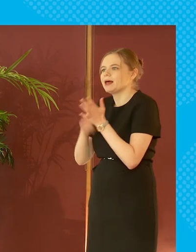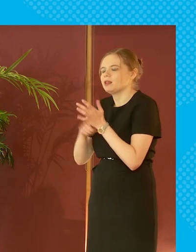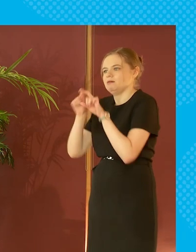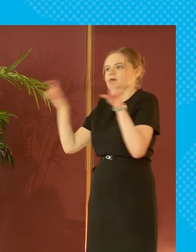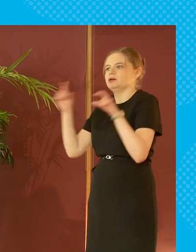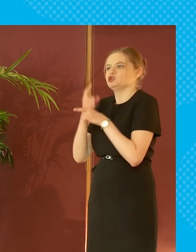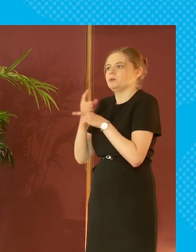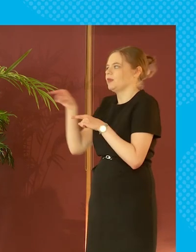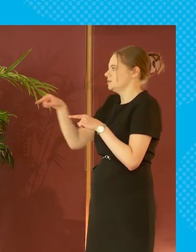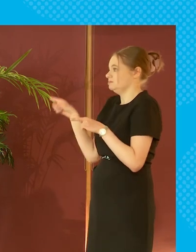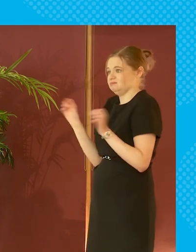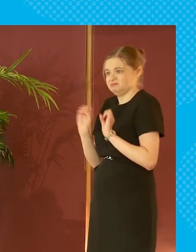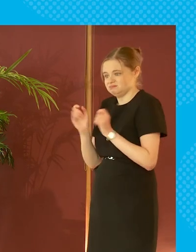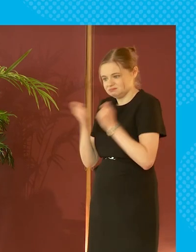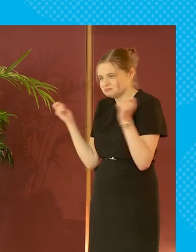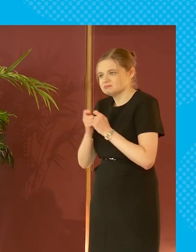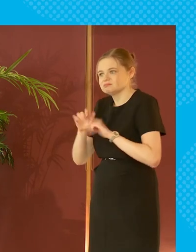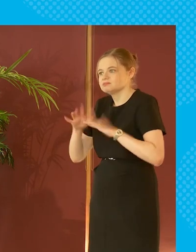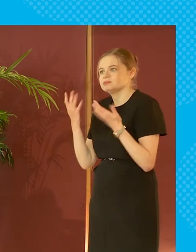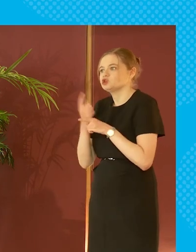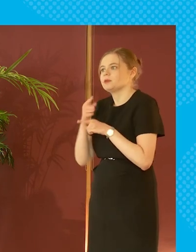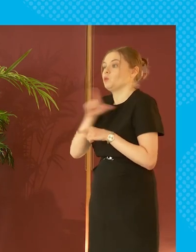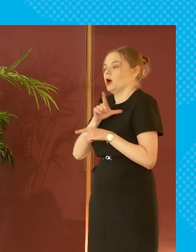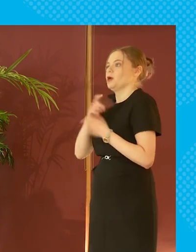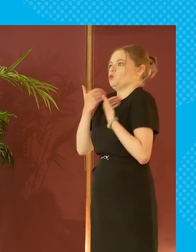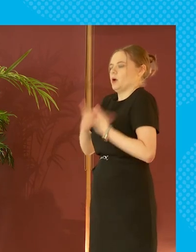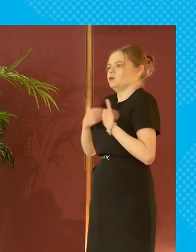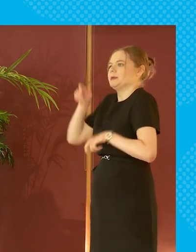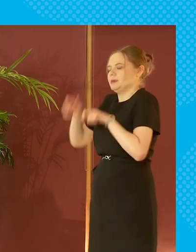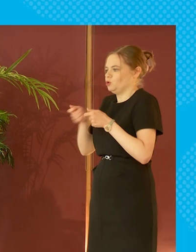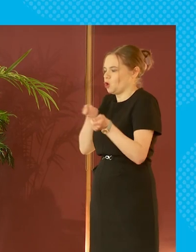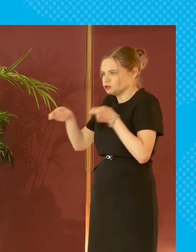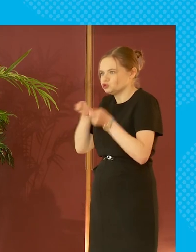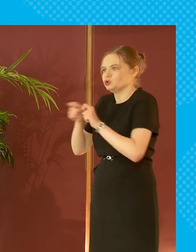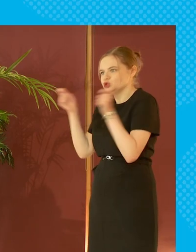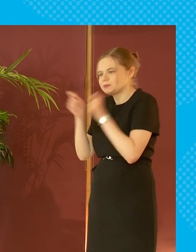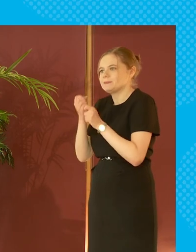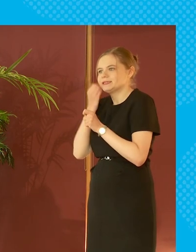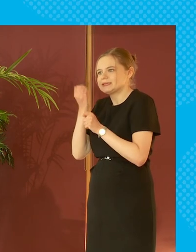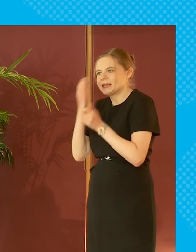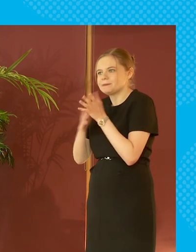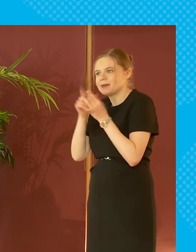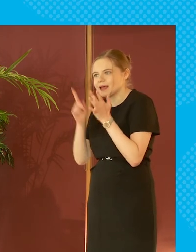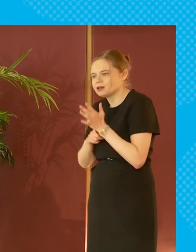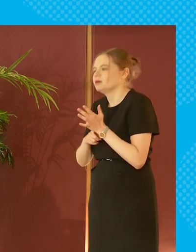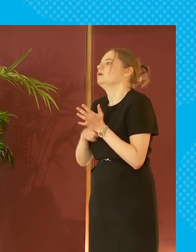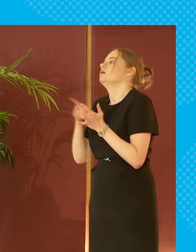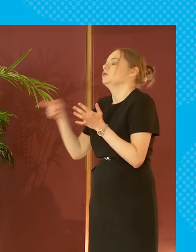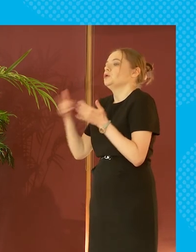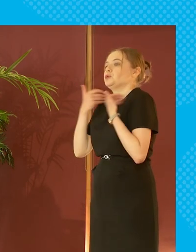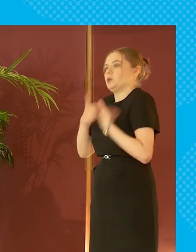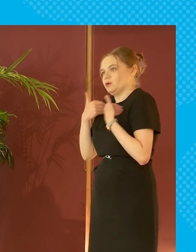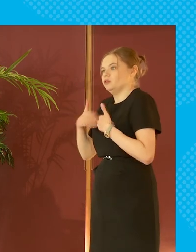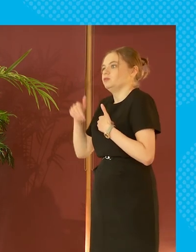doesn't exist there's no daily mail headline about that because it's the wealthy who control the likes of the daily mail and and this is when it comes to wealth